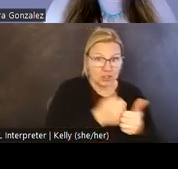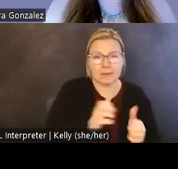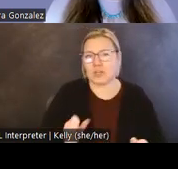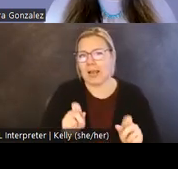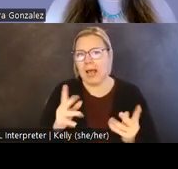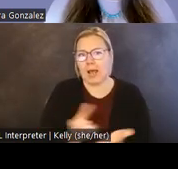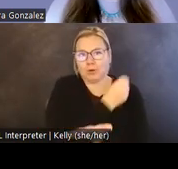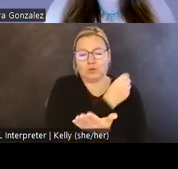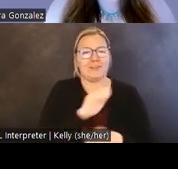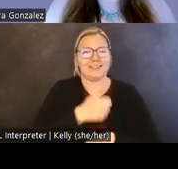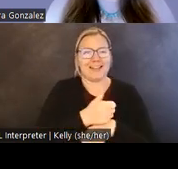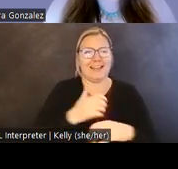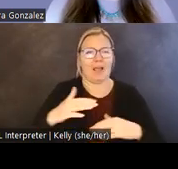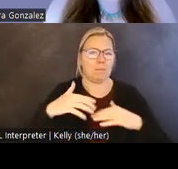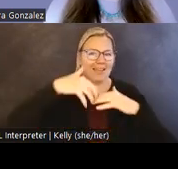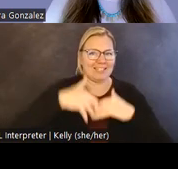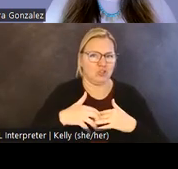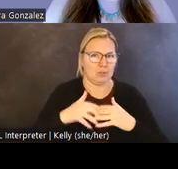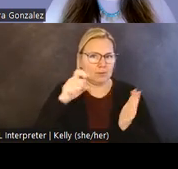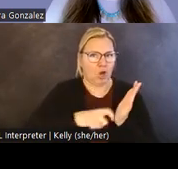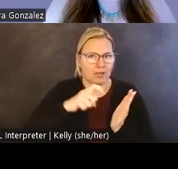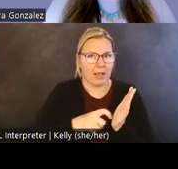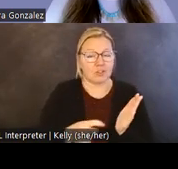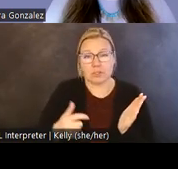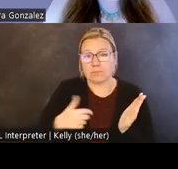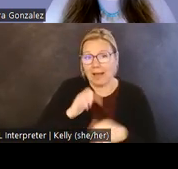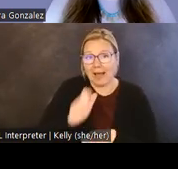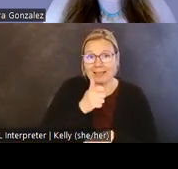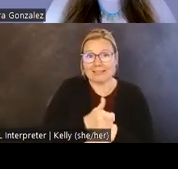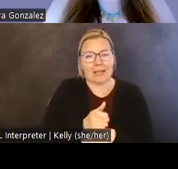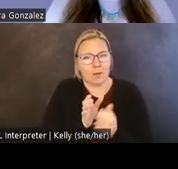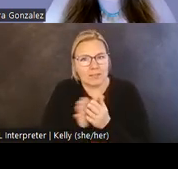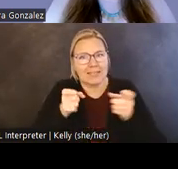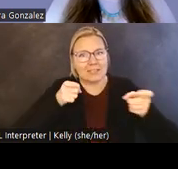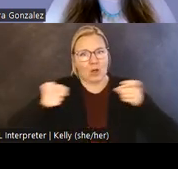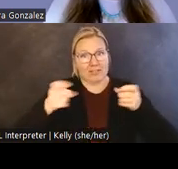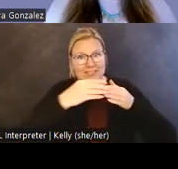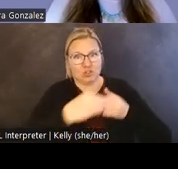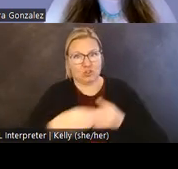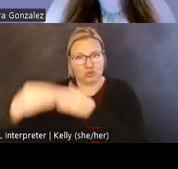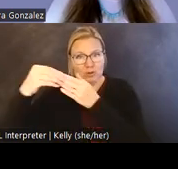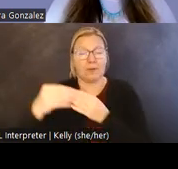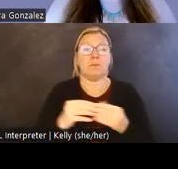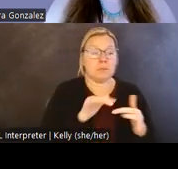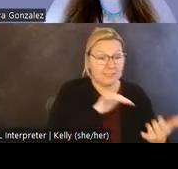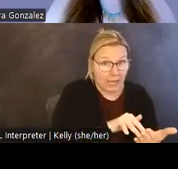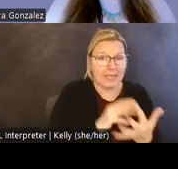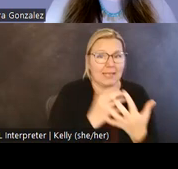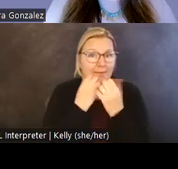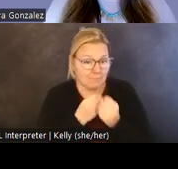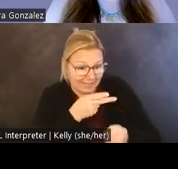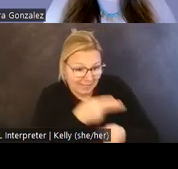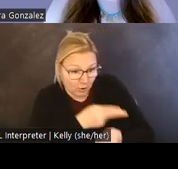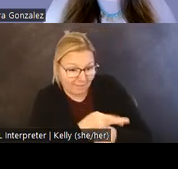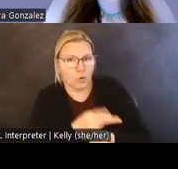creating Indigenous archaeologies, what I define as sovereignty-driven approaches to studying, caring for, and representing the past